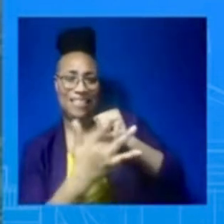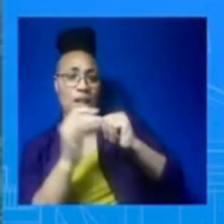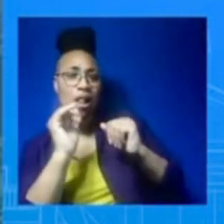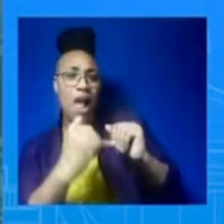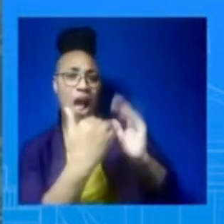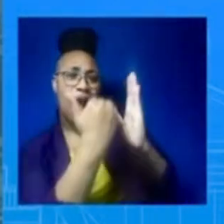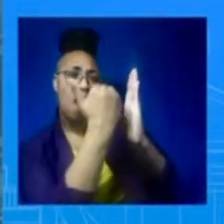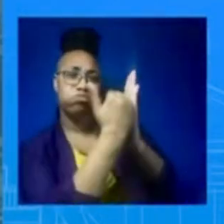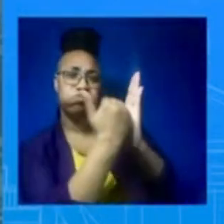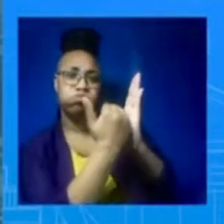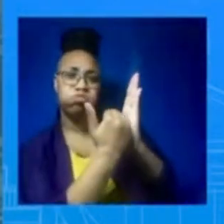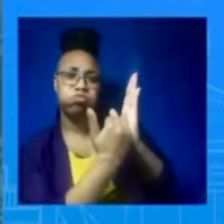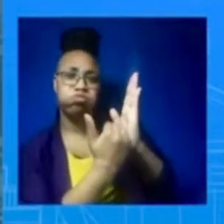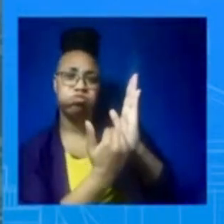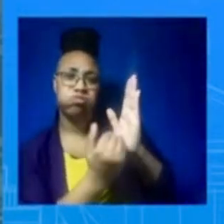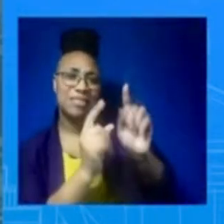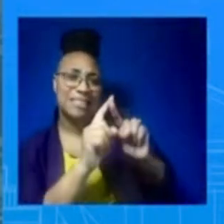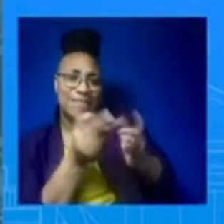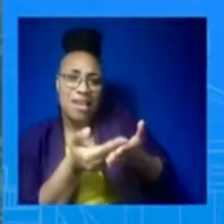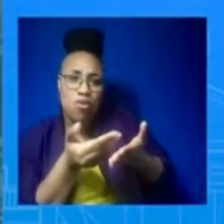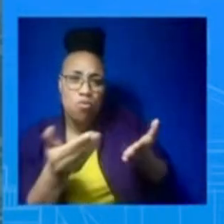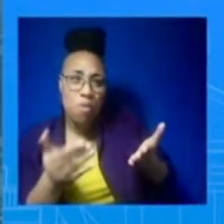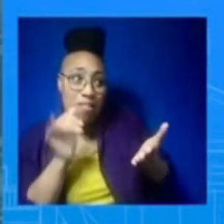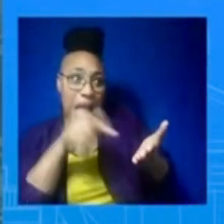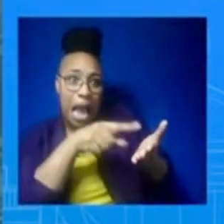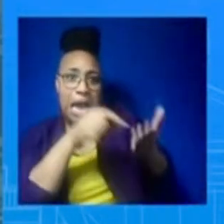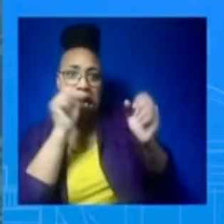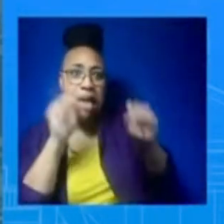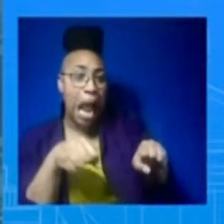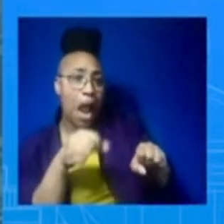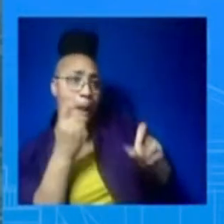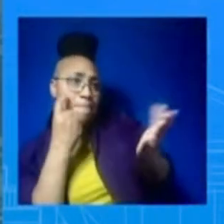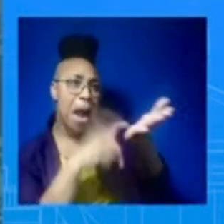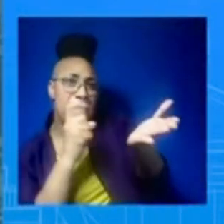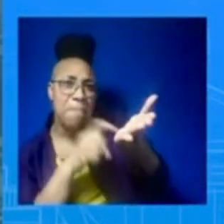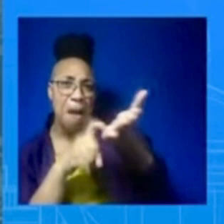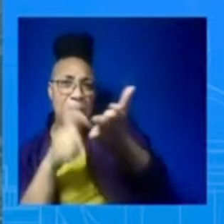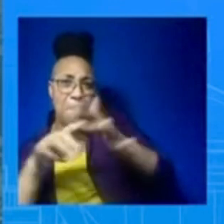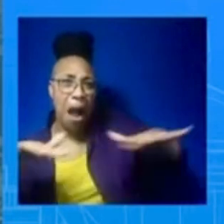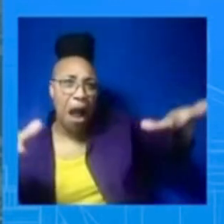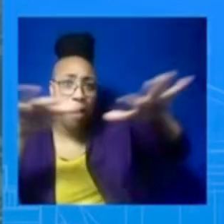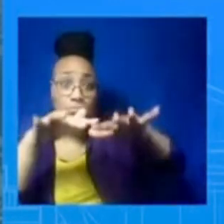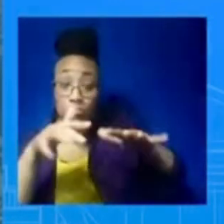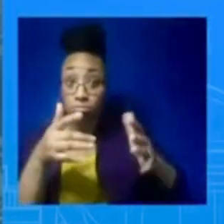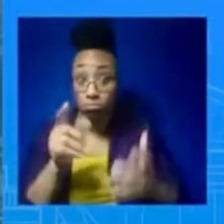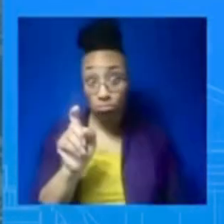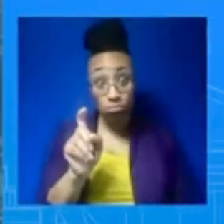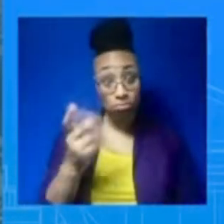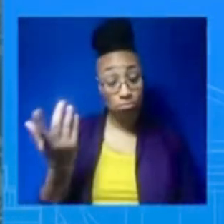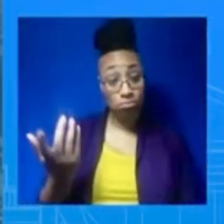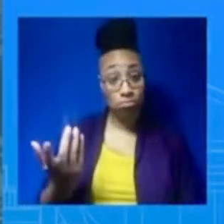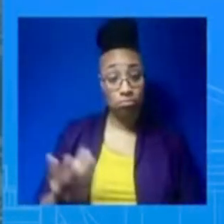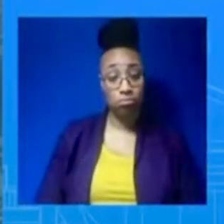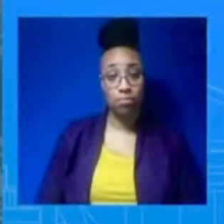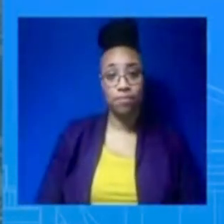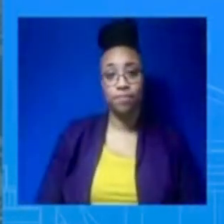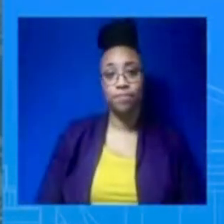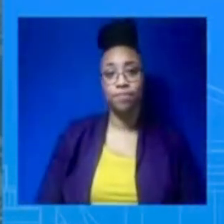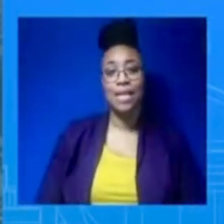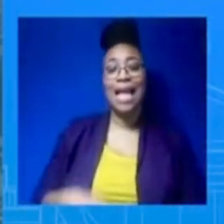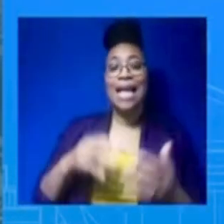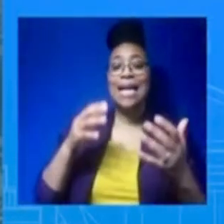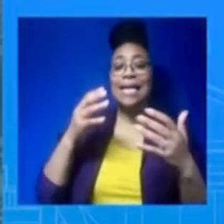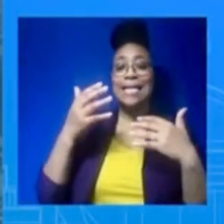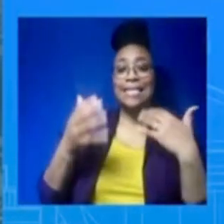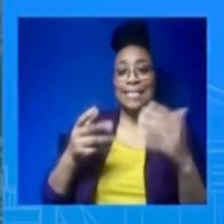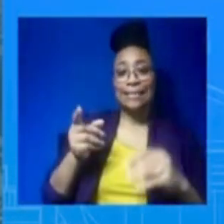think it's fair to say that he wants us to focus a little bit more on this particular issue and learn more about what's out there,